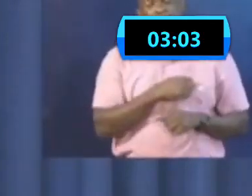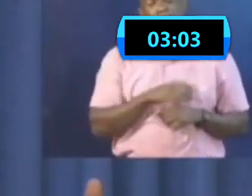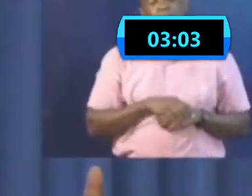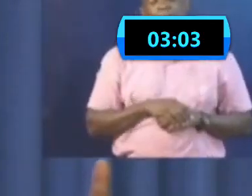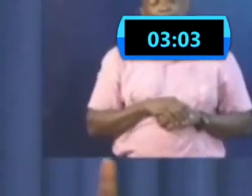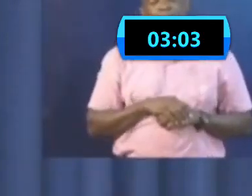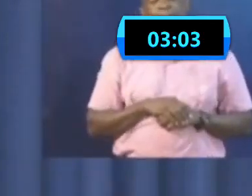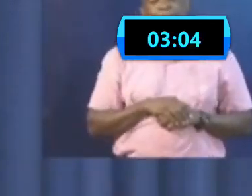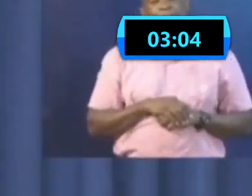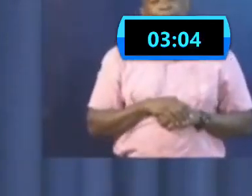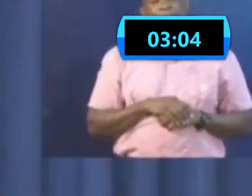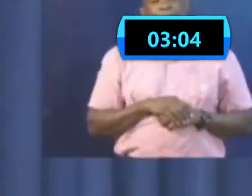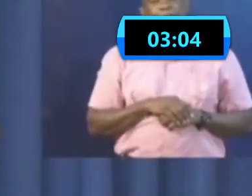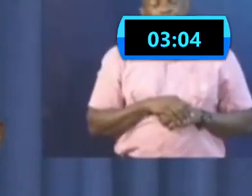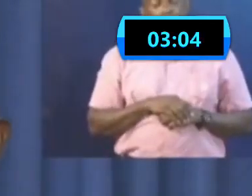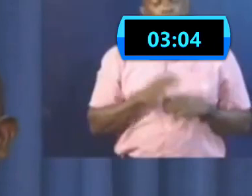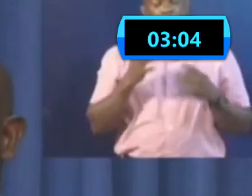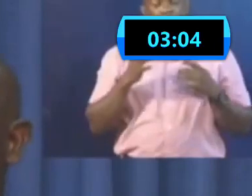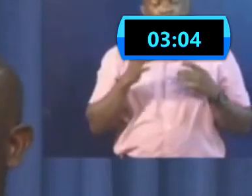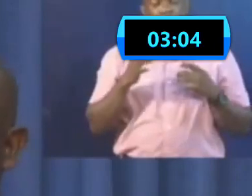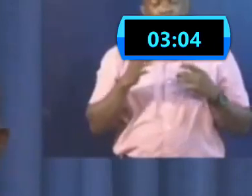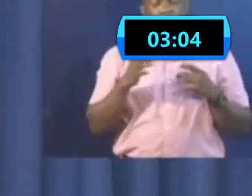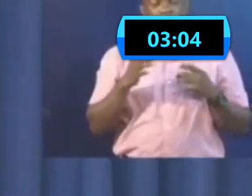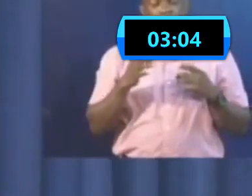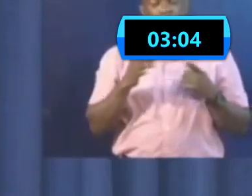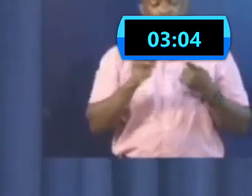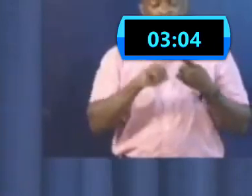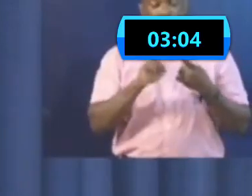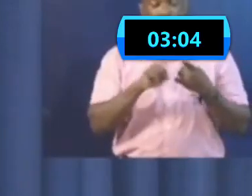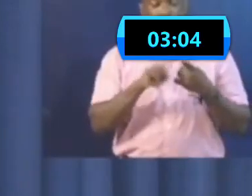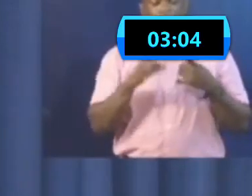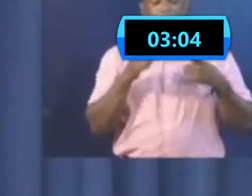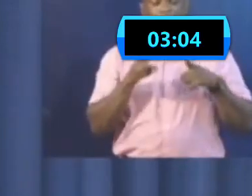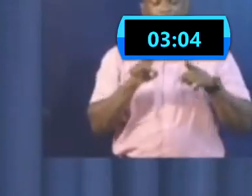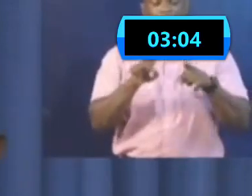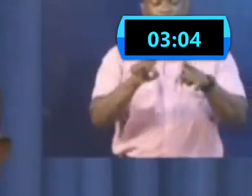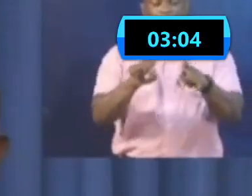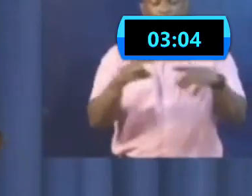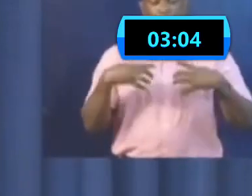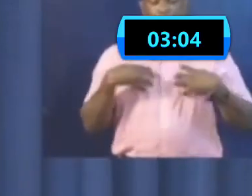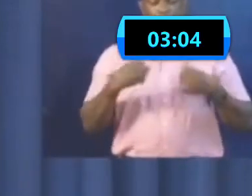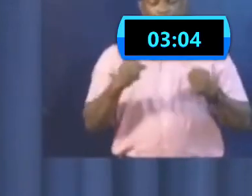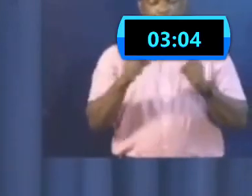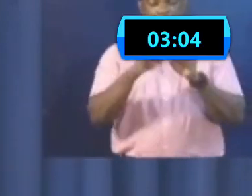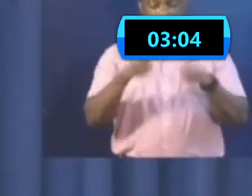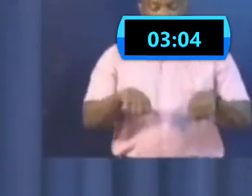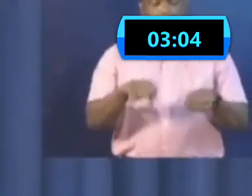our parallel health system available, both in Trinidad and Tobago,